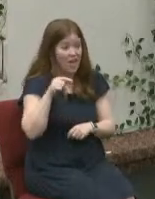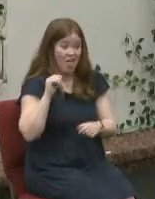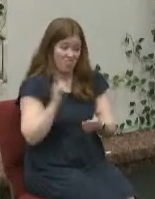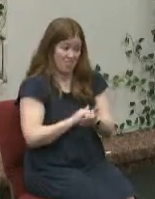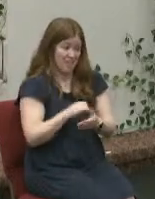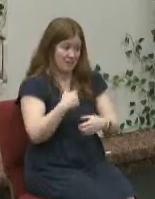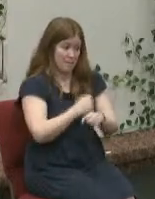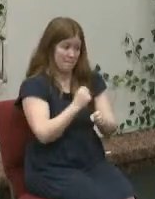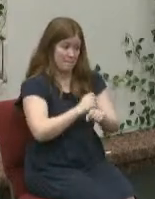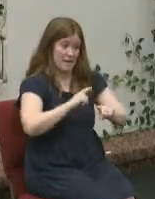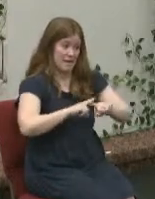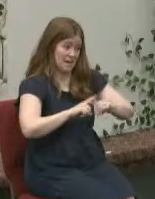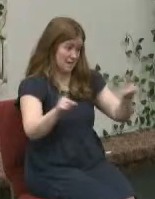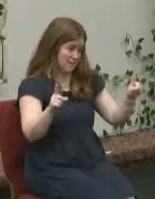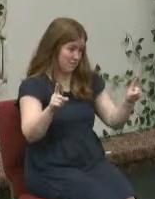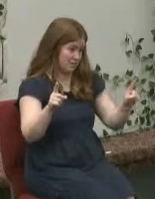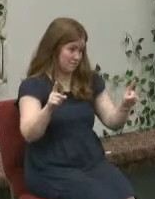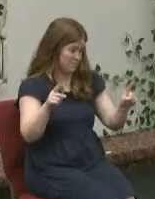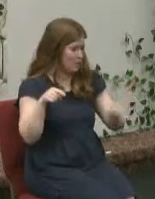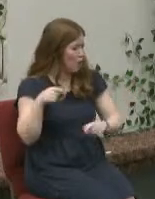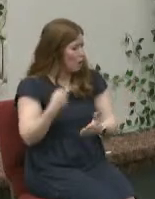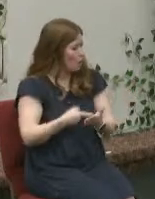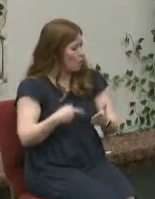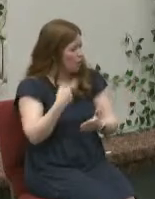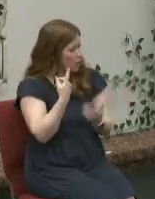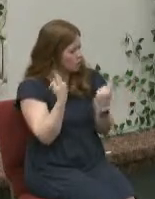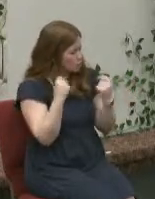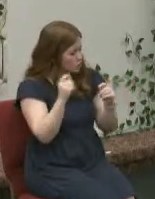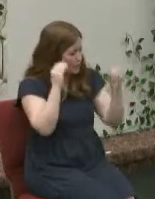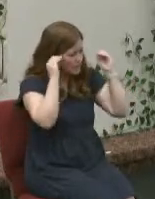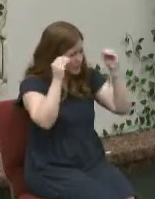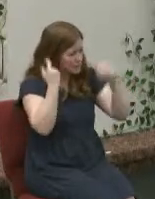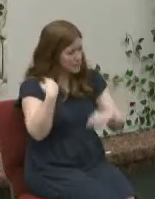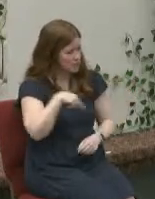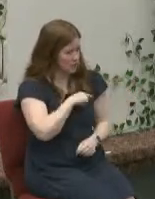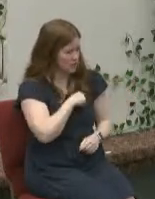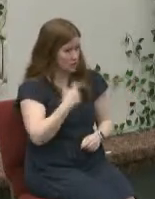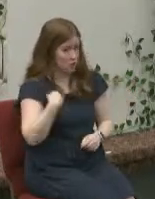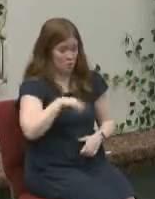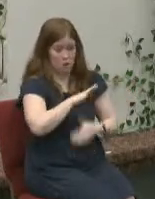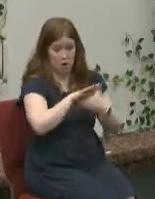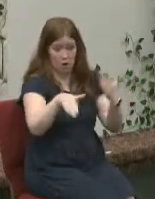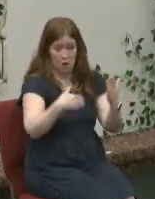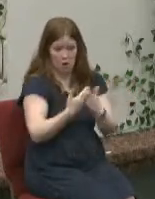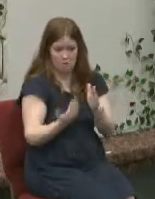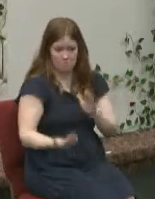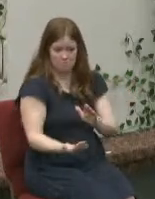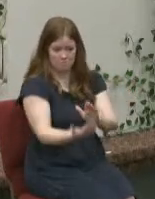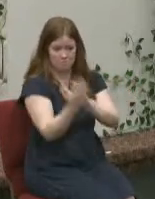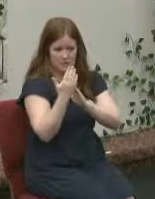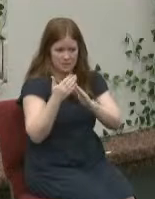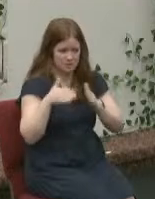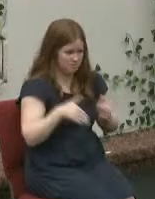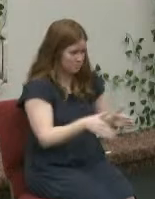see Robert Frost is trying to teach us poetically that we all face roads